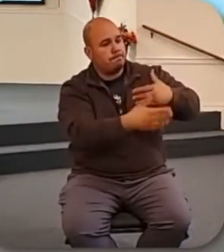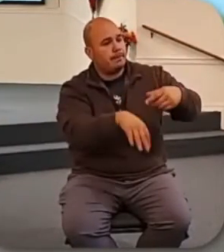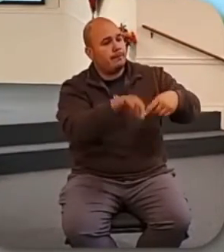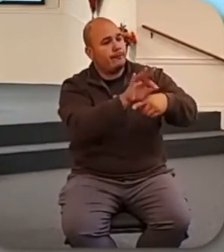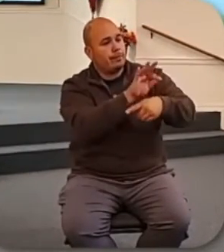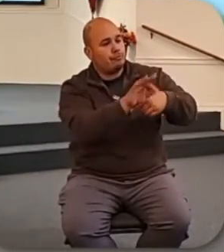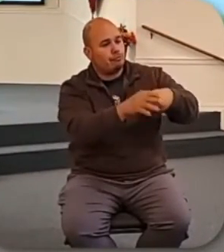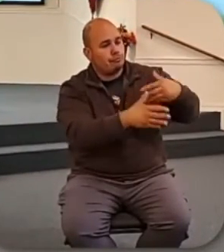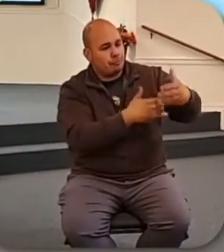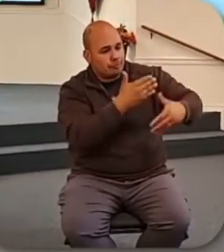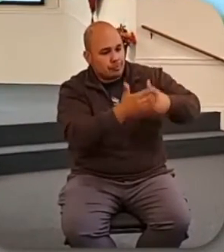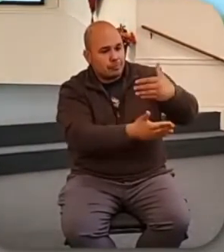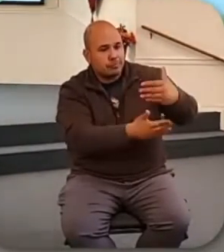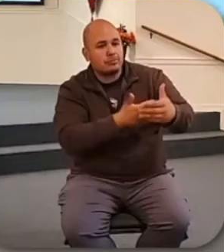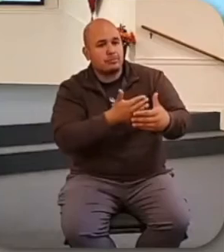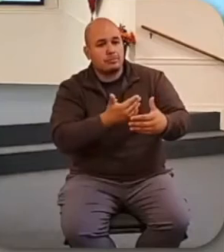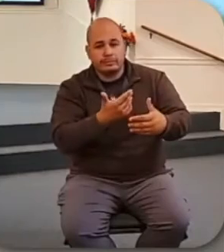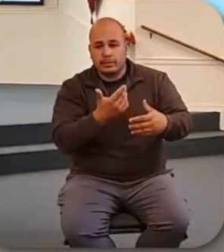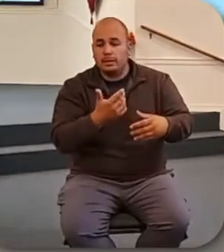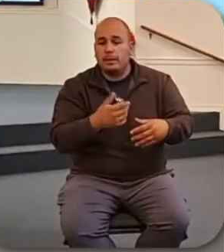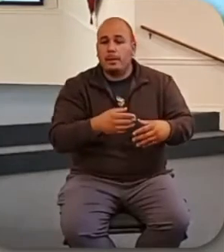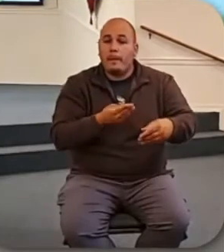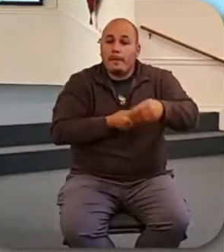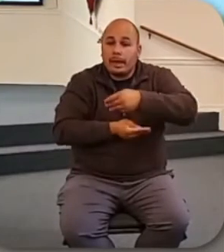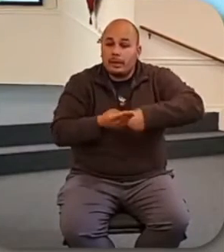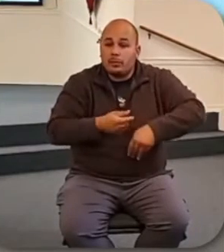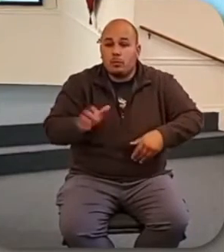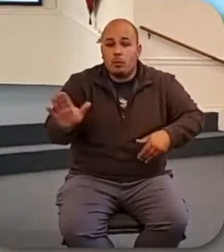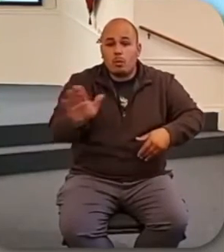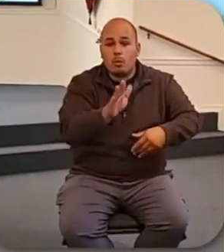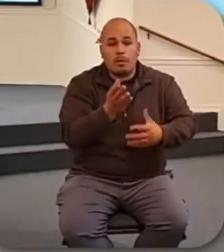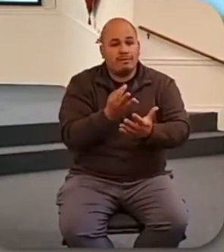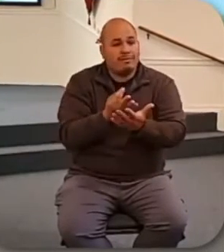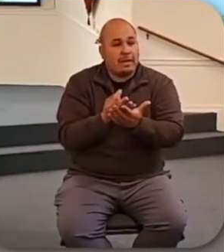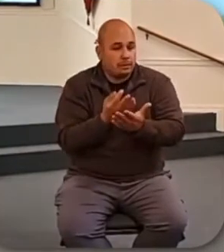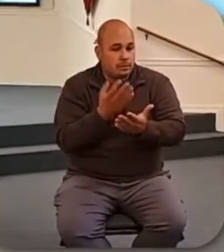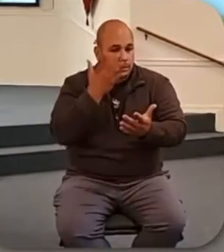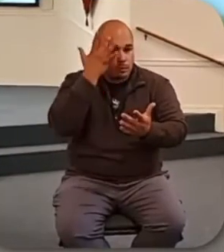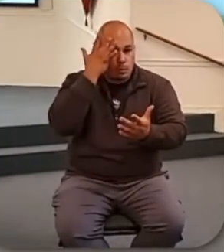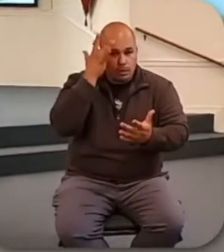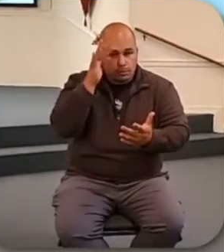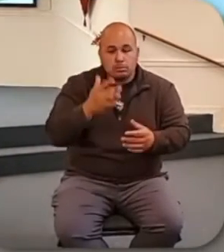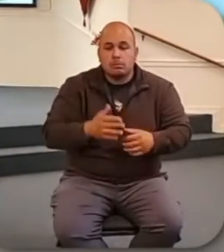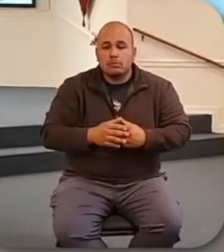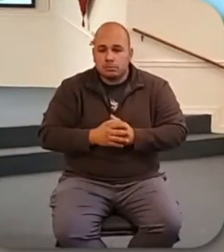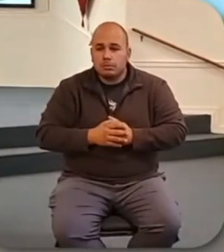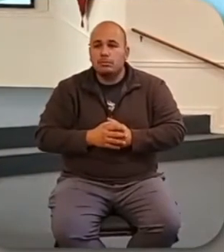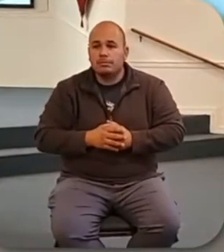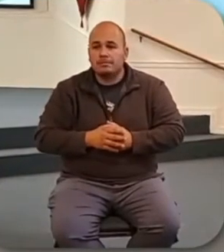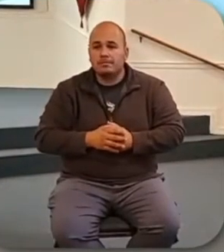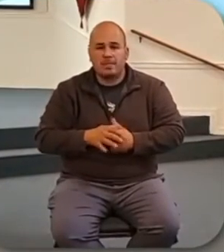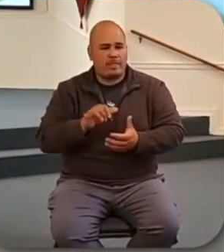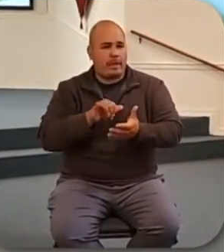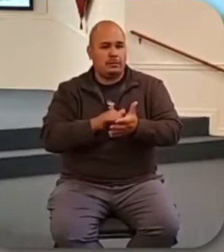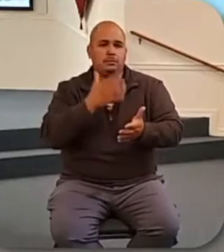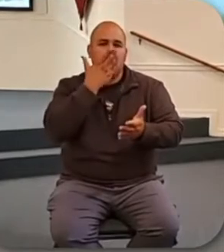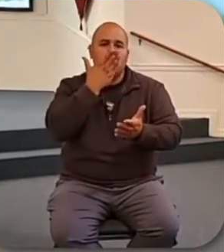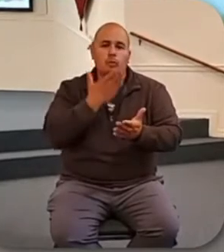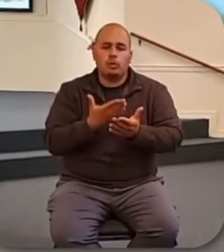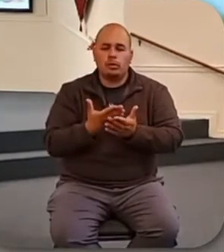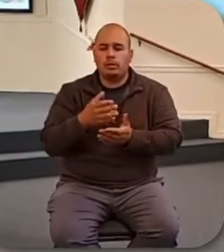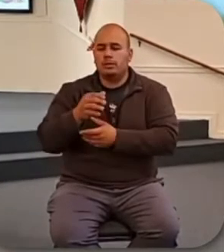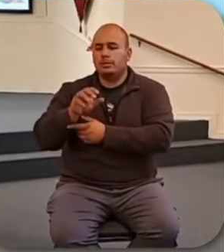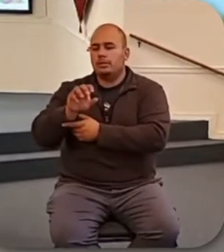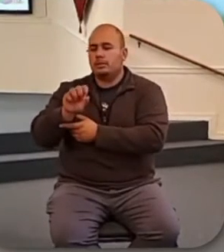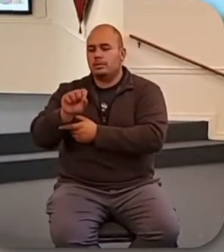around us. That's important. Manage your finances wisely. That's just being a good steward of what God has given you. But don't ever